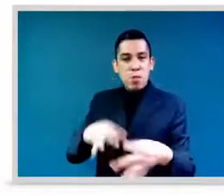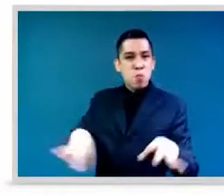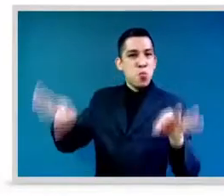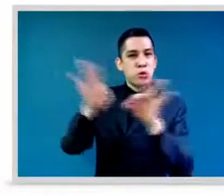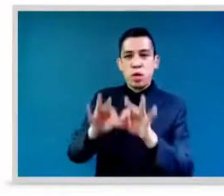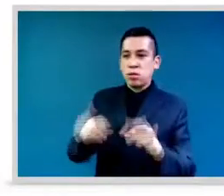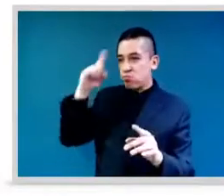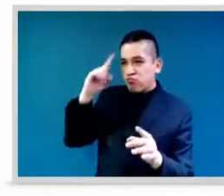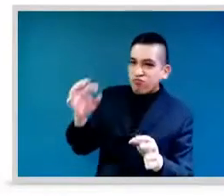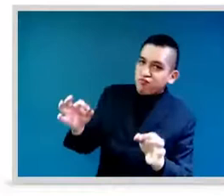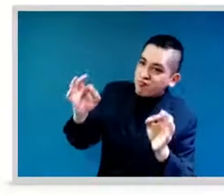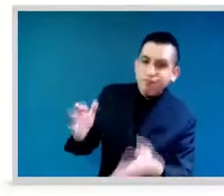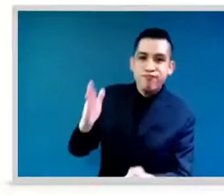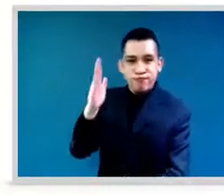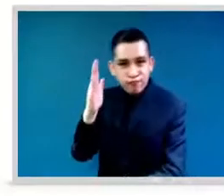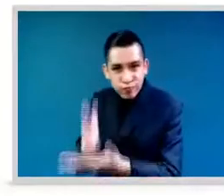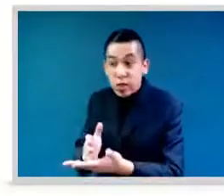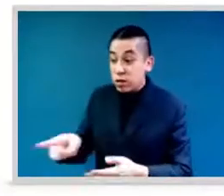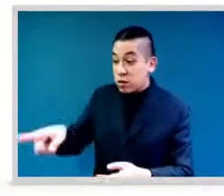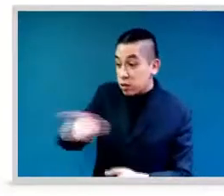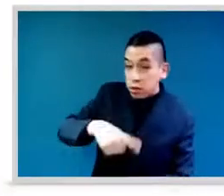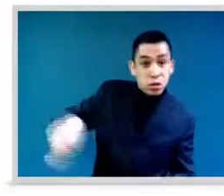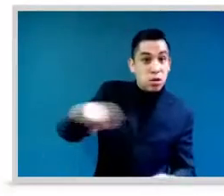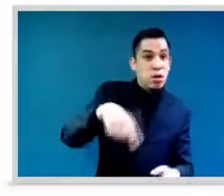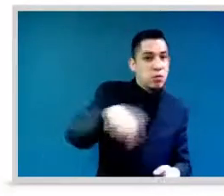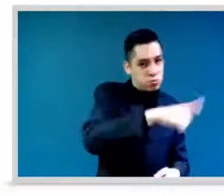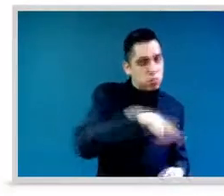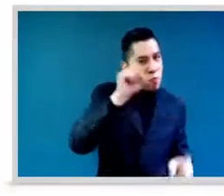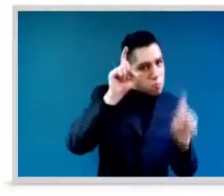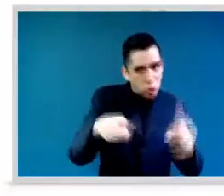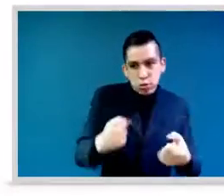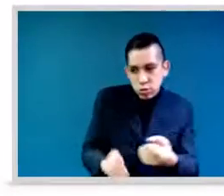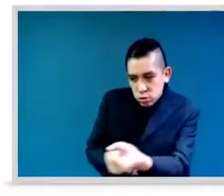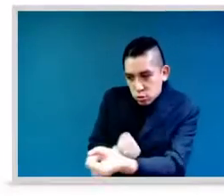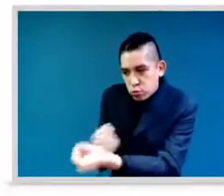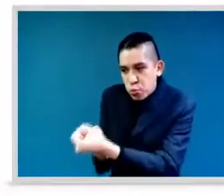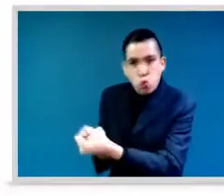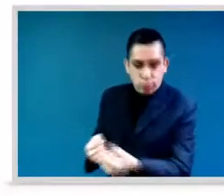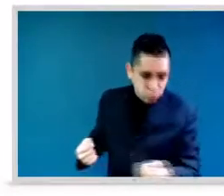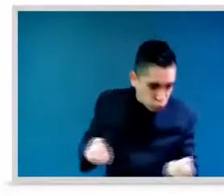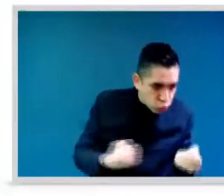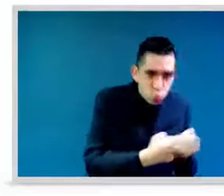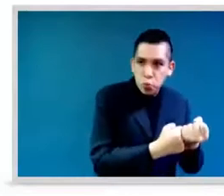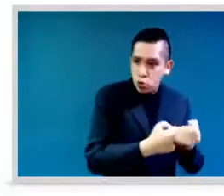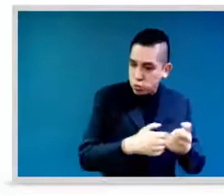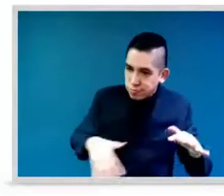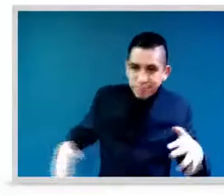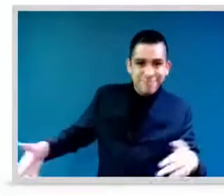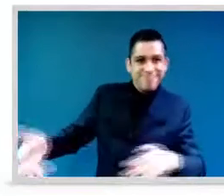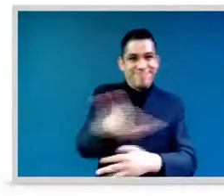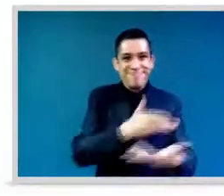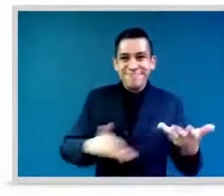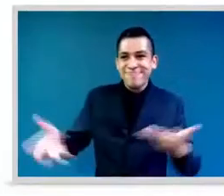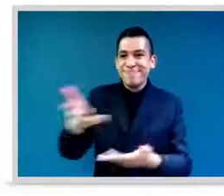women's campaigns are properly funded. They also need to support women against the threats of political violence when they